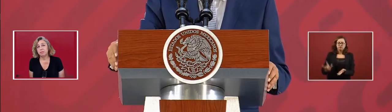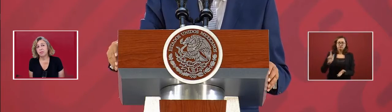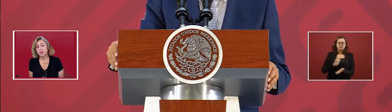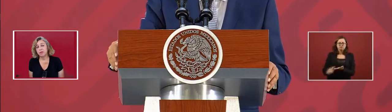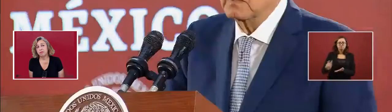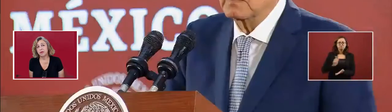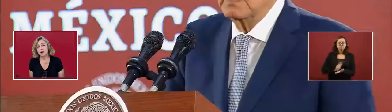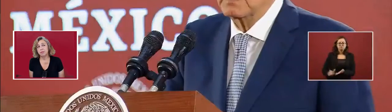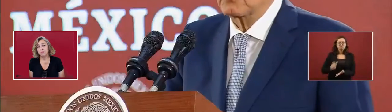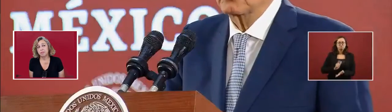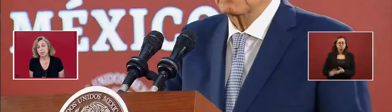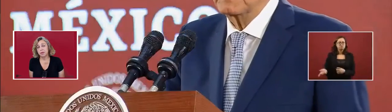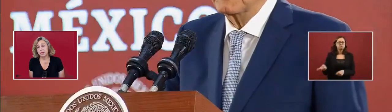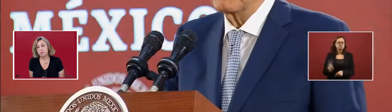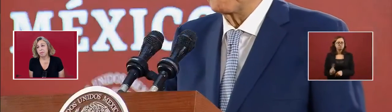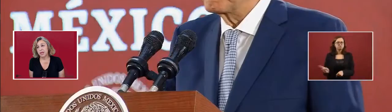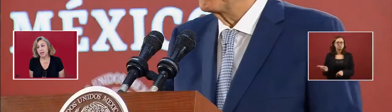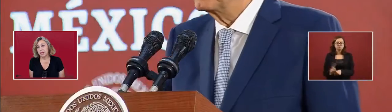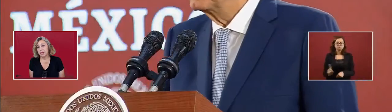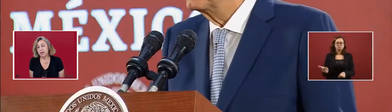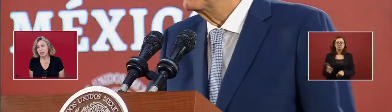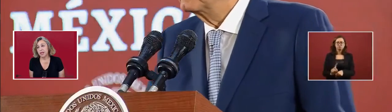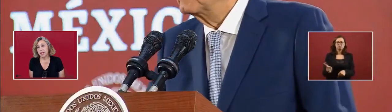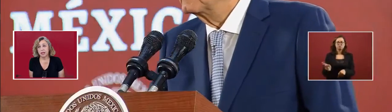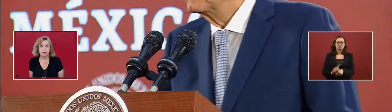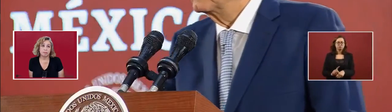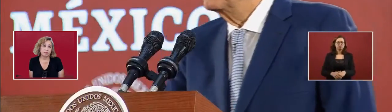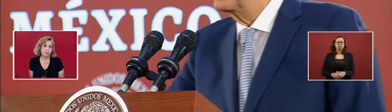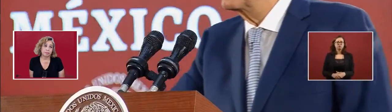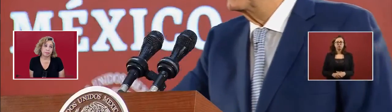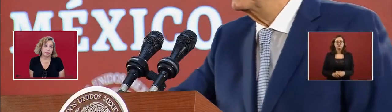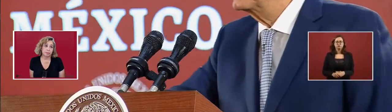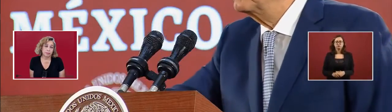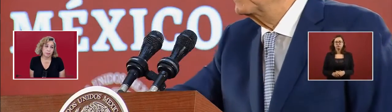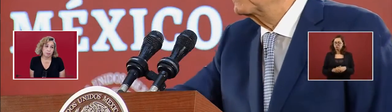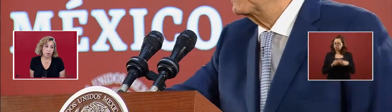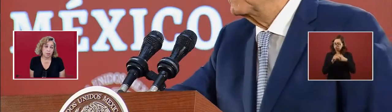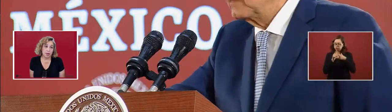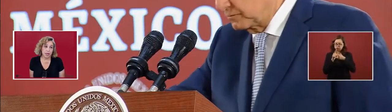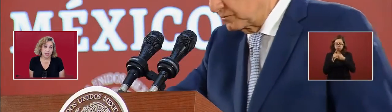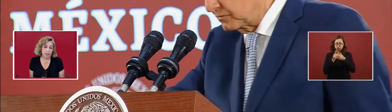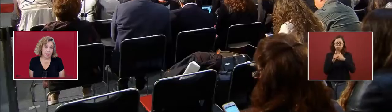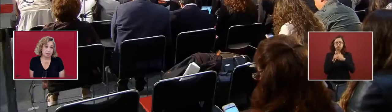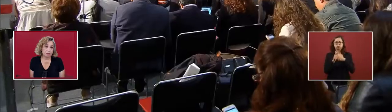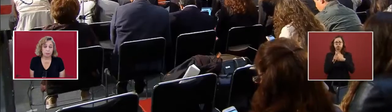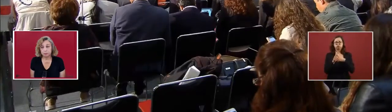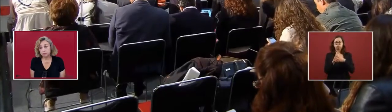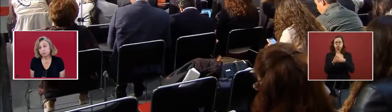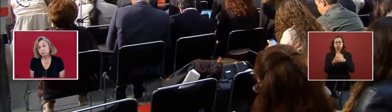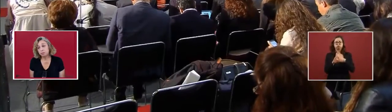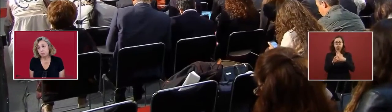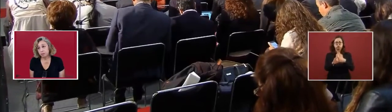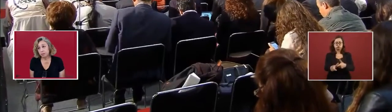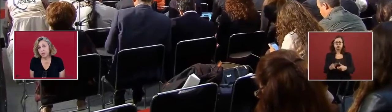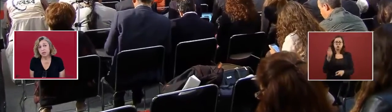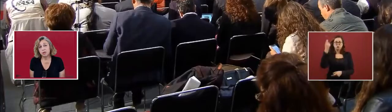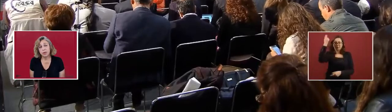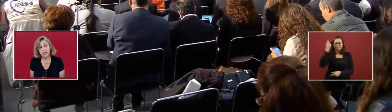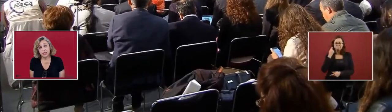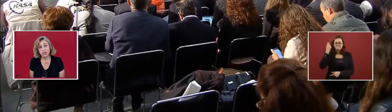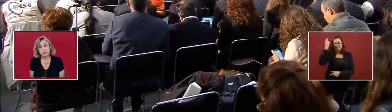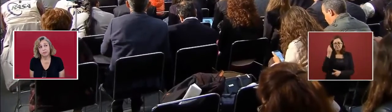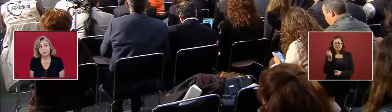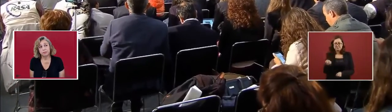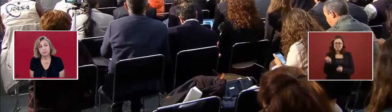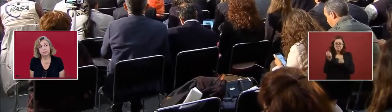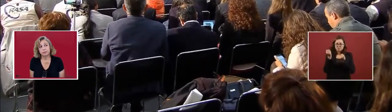money day by day, permanently, their